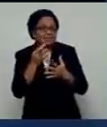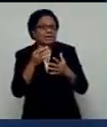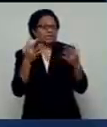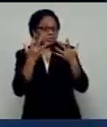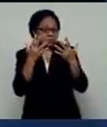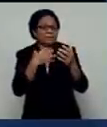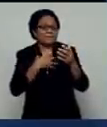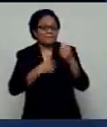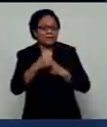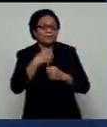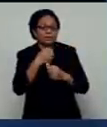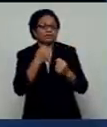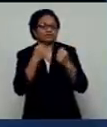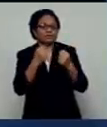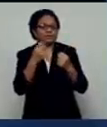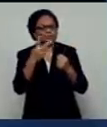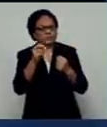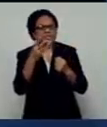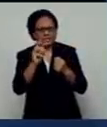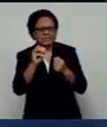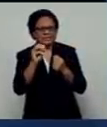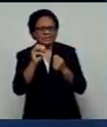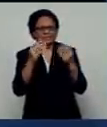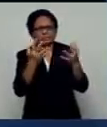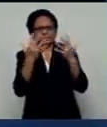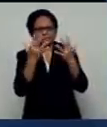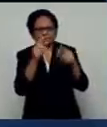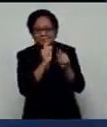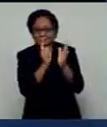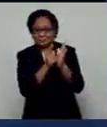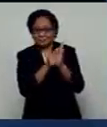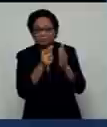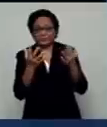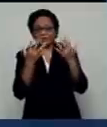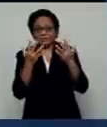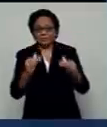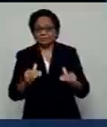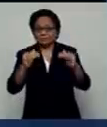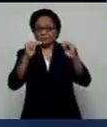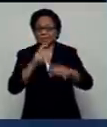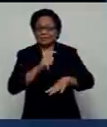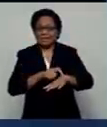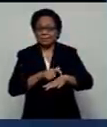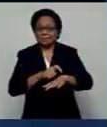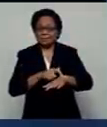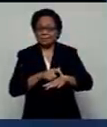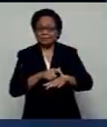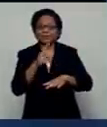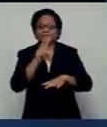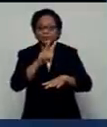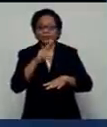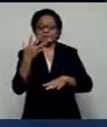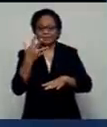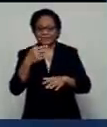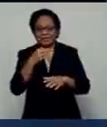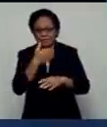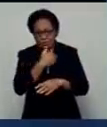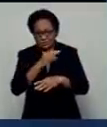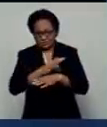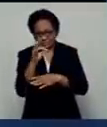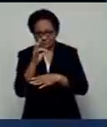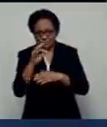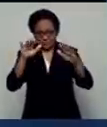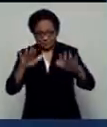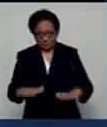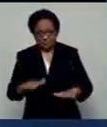to 20 to 30 knots from tomorrow. Turning to the tide, the next high tide is at 2.15 a.m., with the next slow tide at